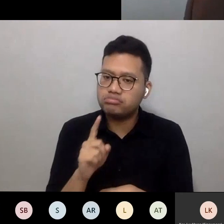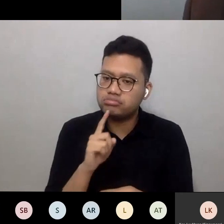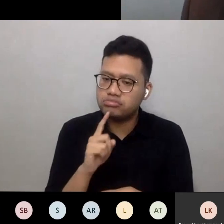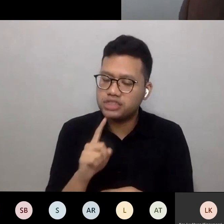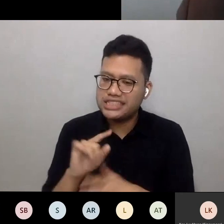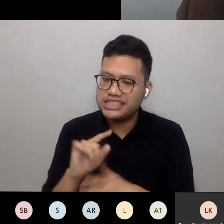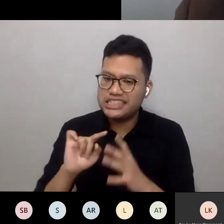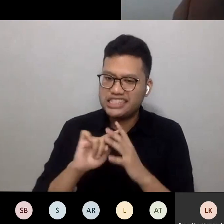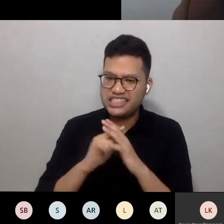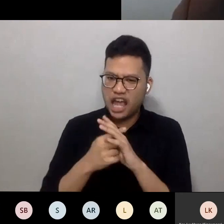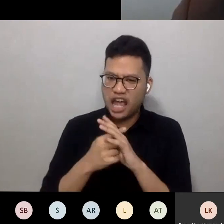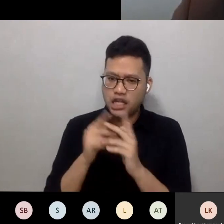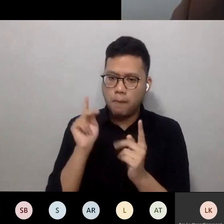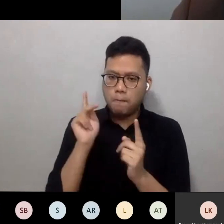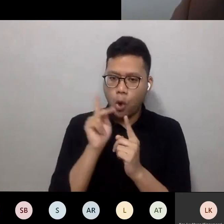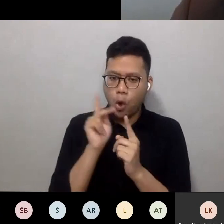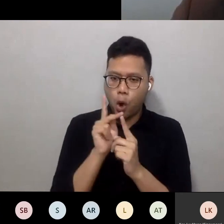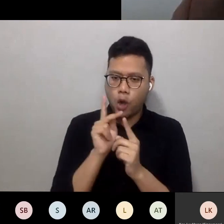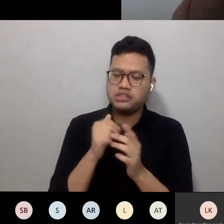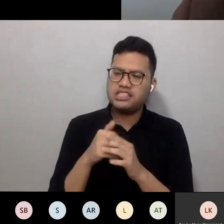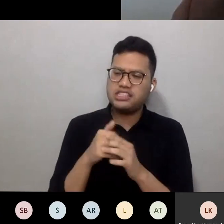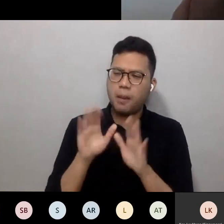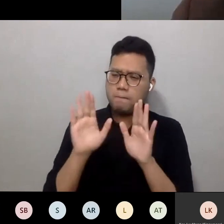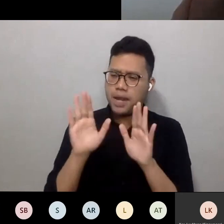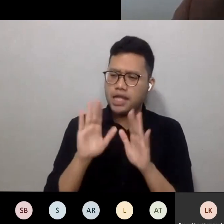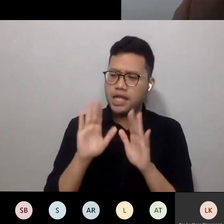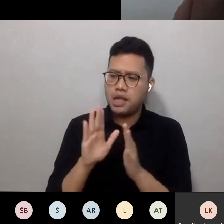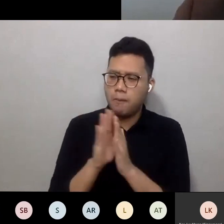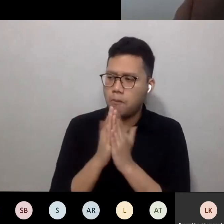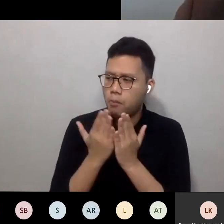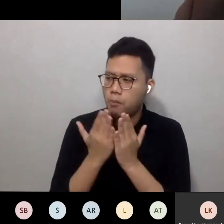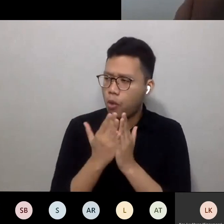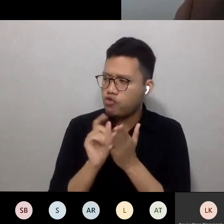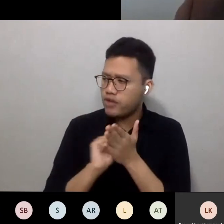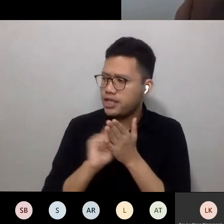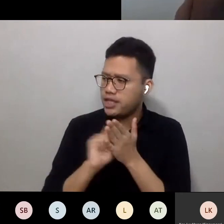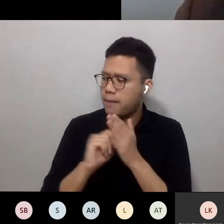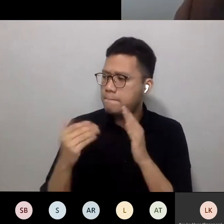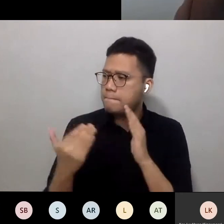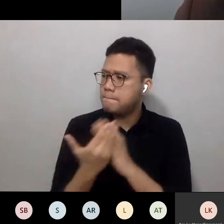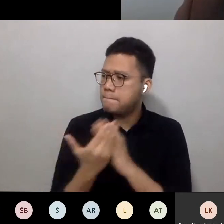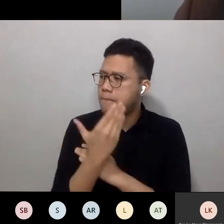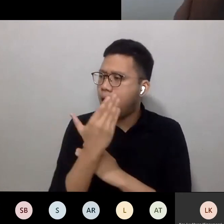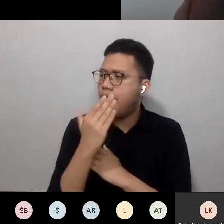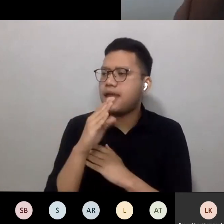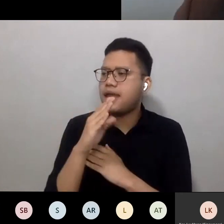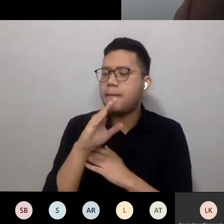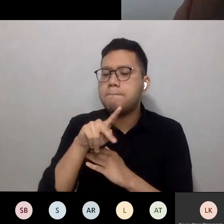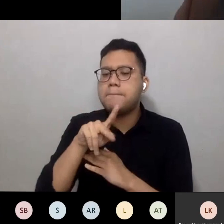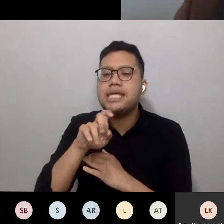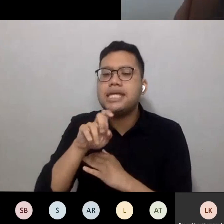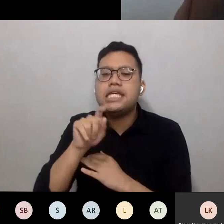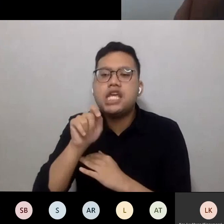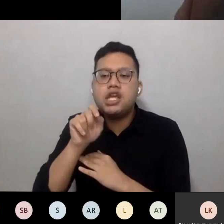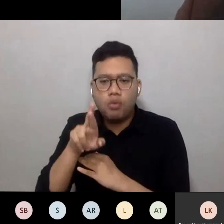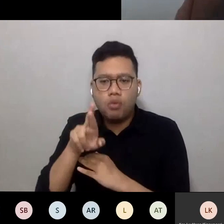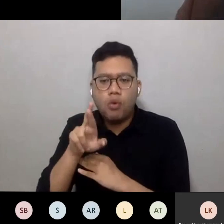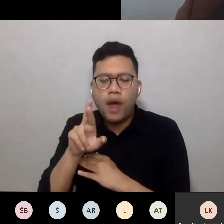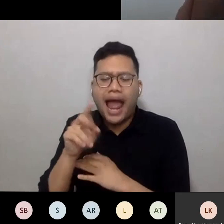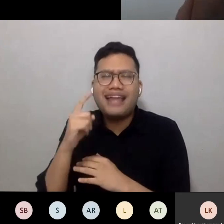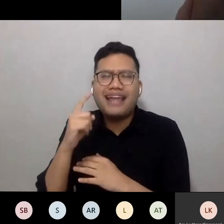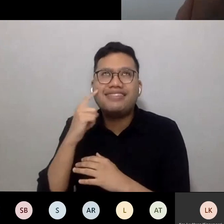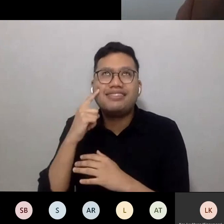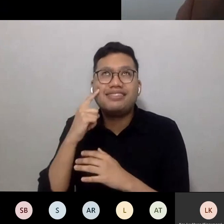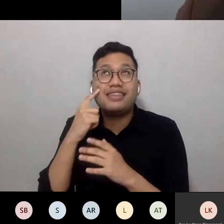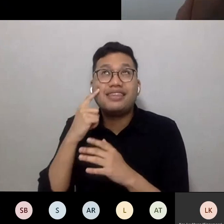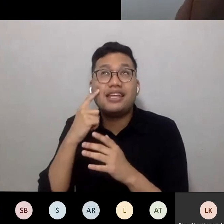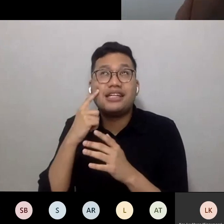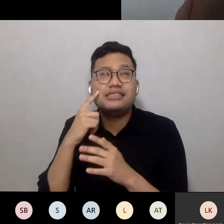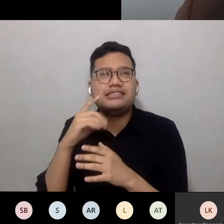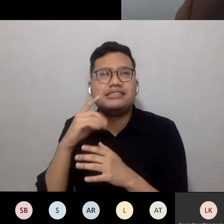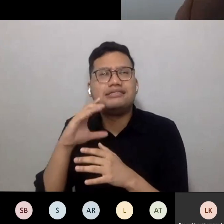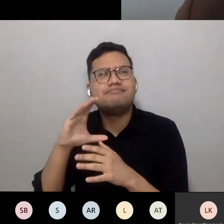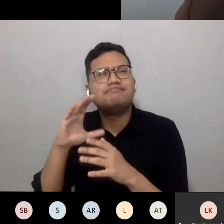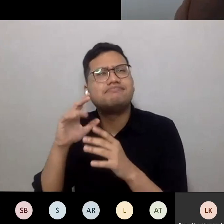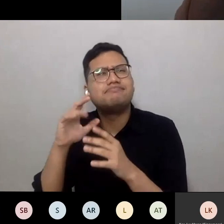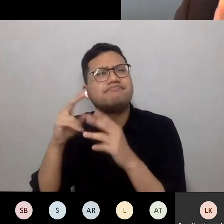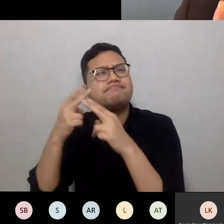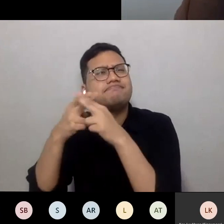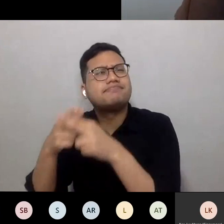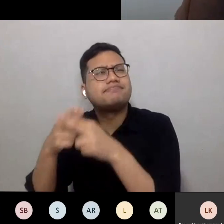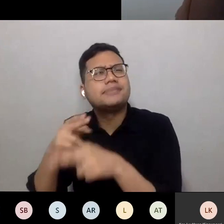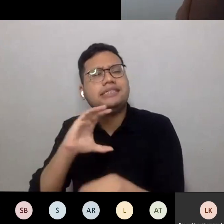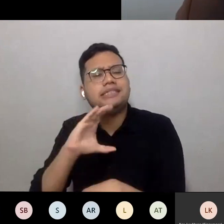point. And I think there's a wonderful book written by Peter G. Rowe called, I think it was called Civic Realism, that I think wonderfully